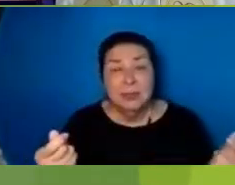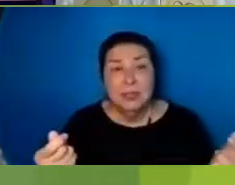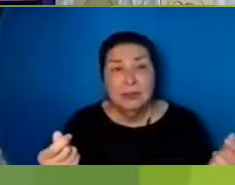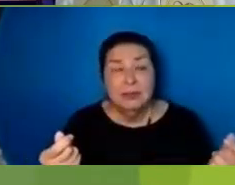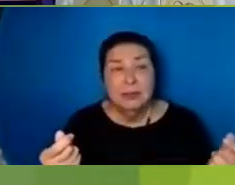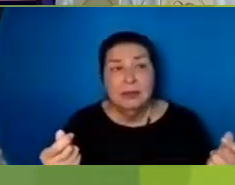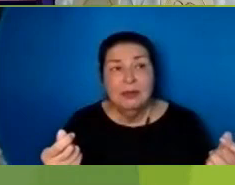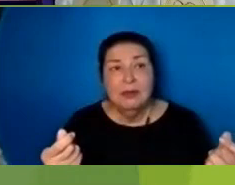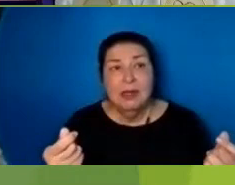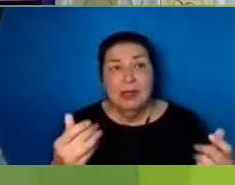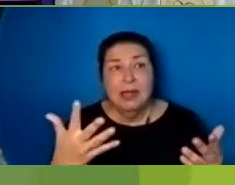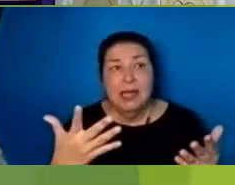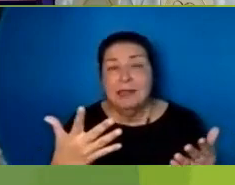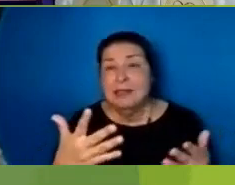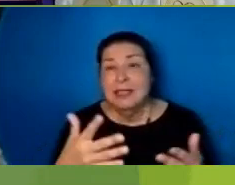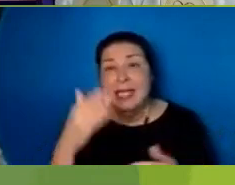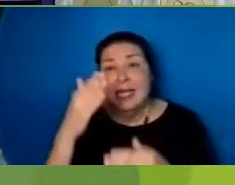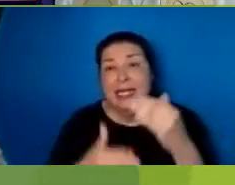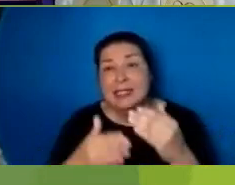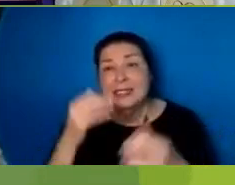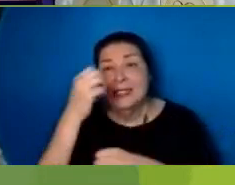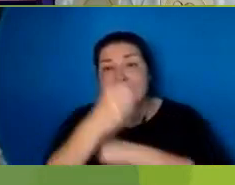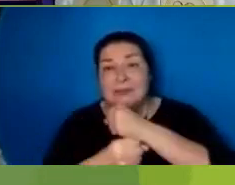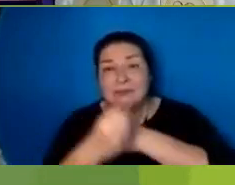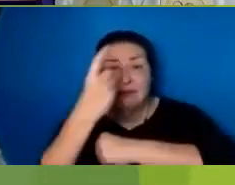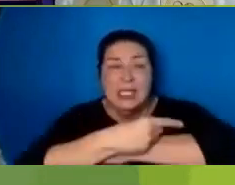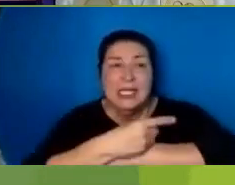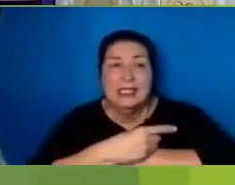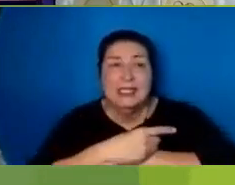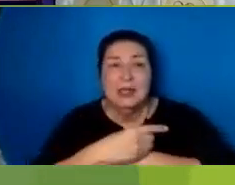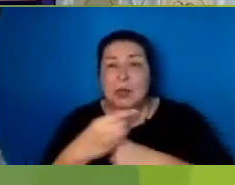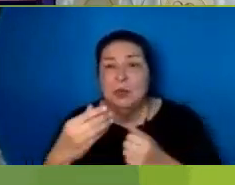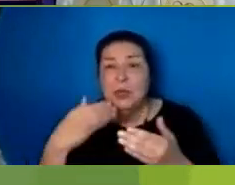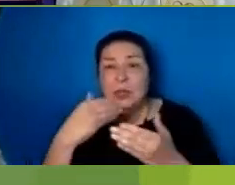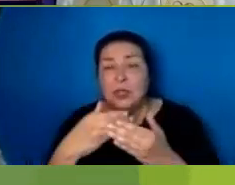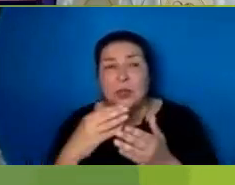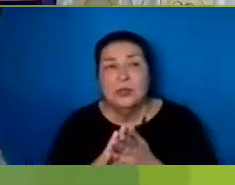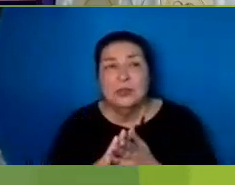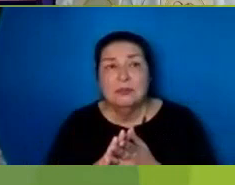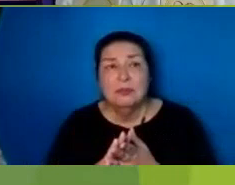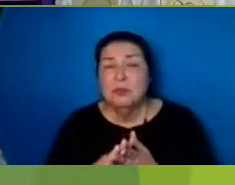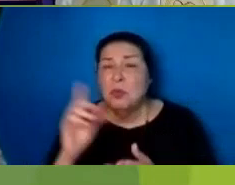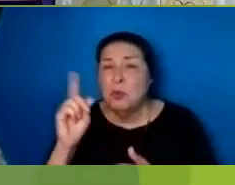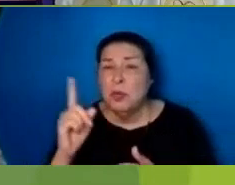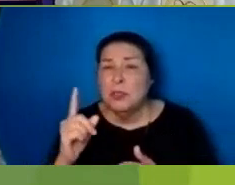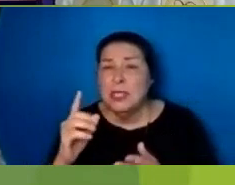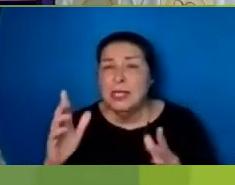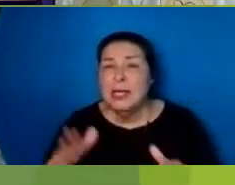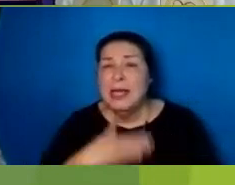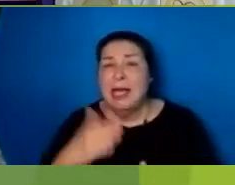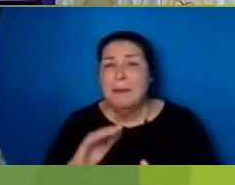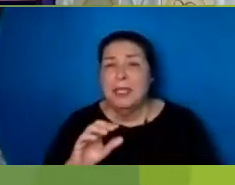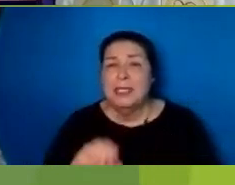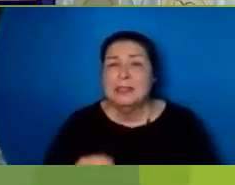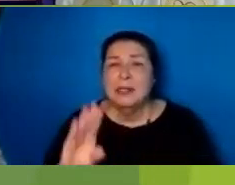Increased There was that Happy Where was that Happiness button Who moved My cheese And it all